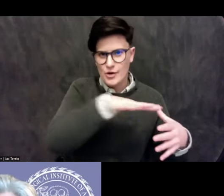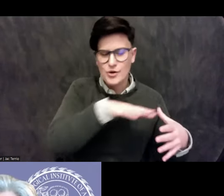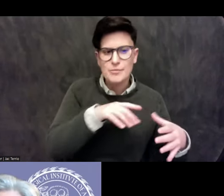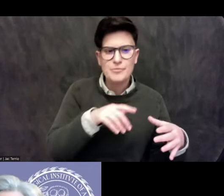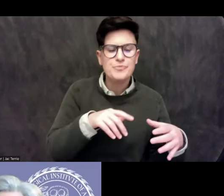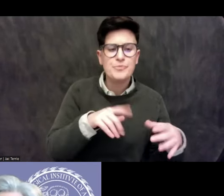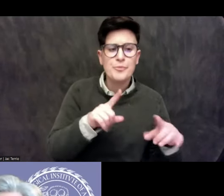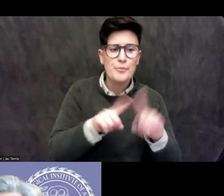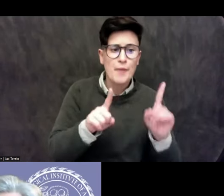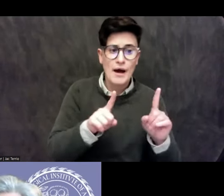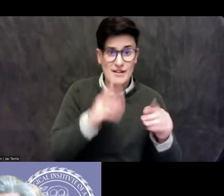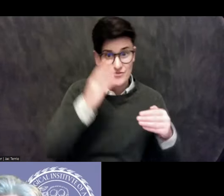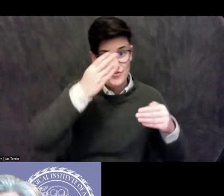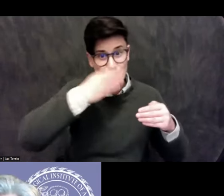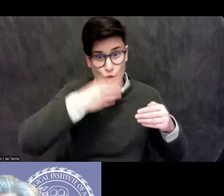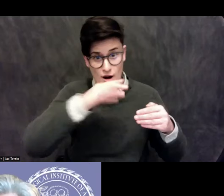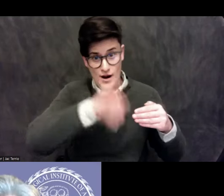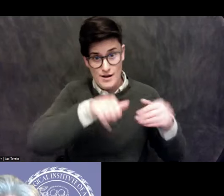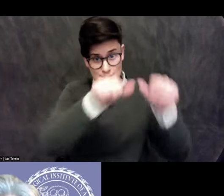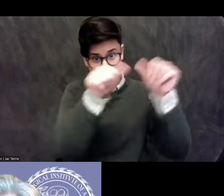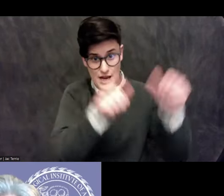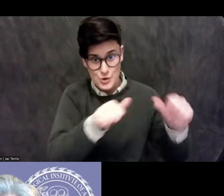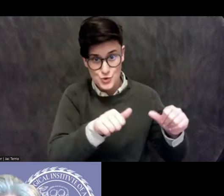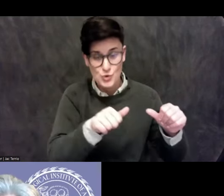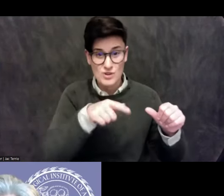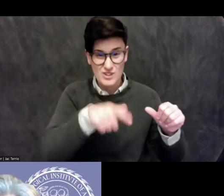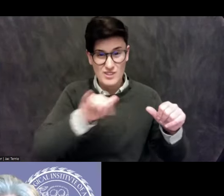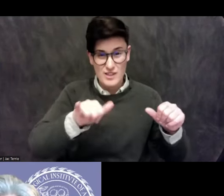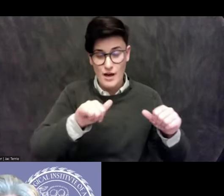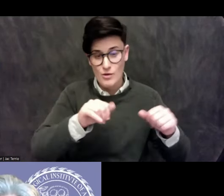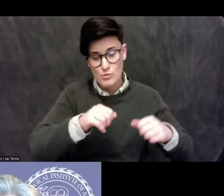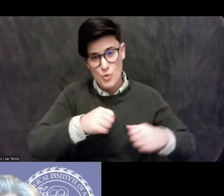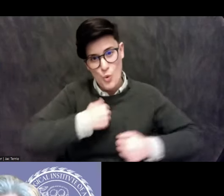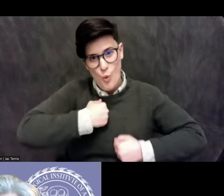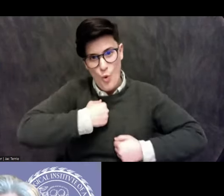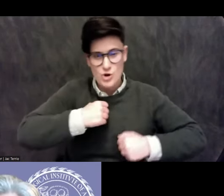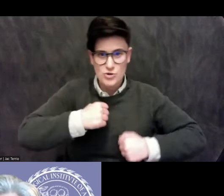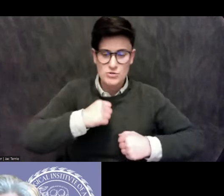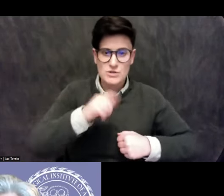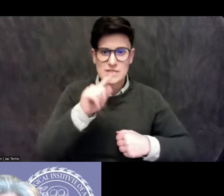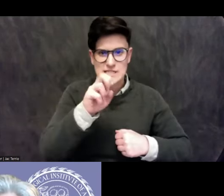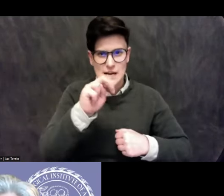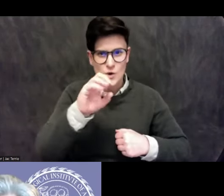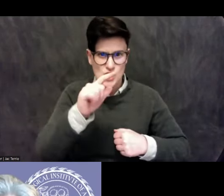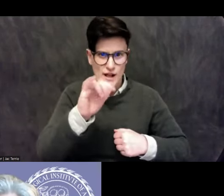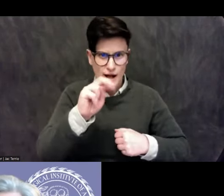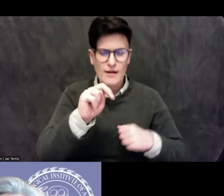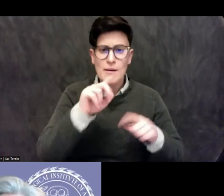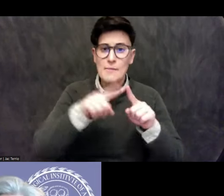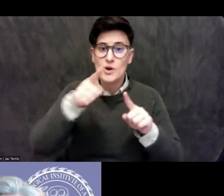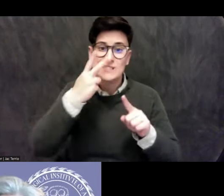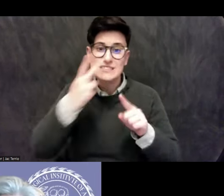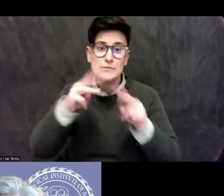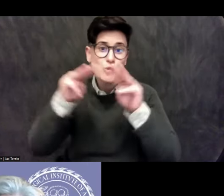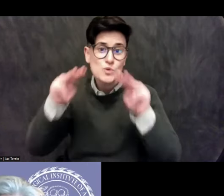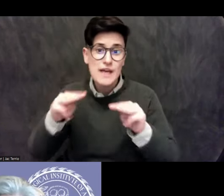and sort of in front of that statue, to the warrior, Shikontekat, is a museum of memory, which is, you know, they